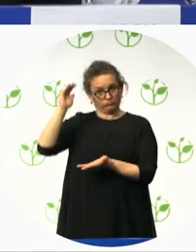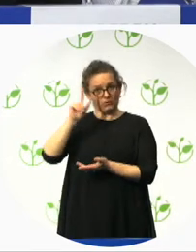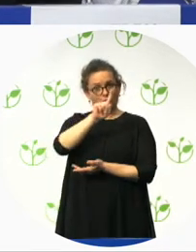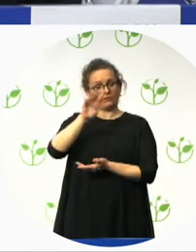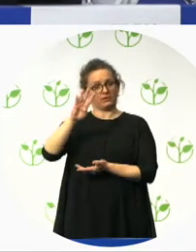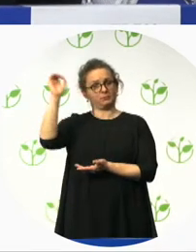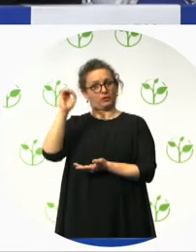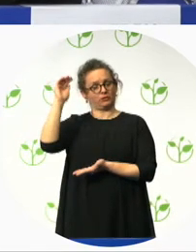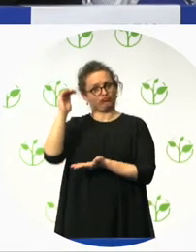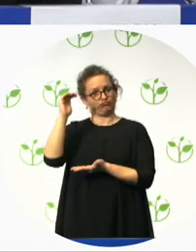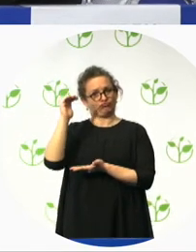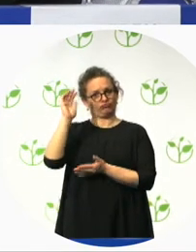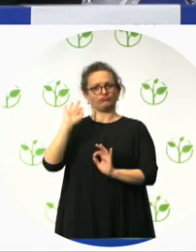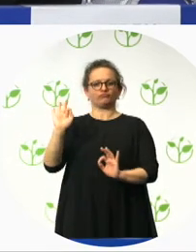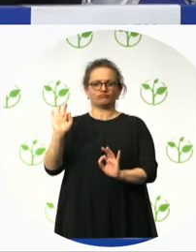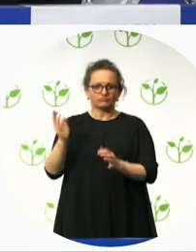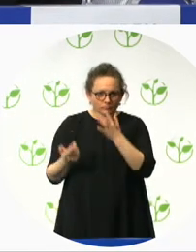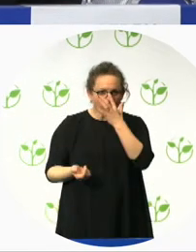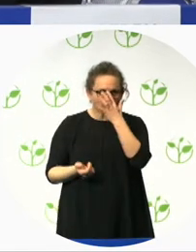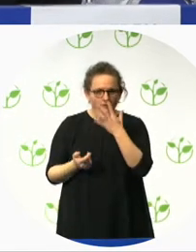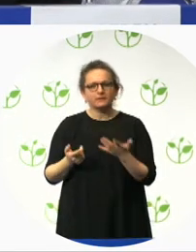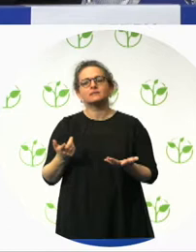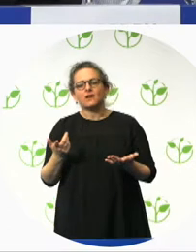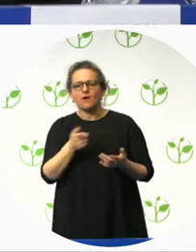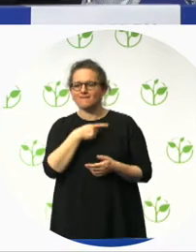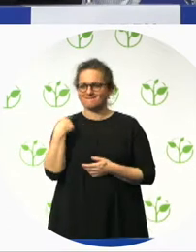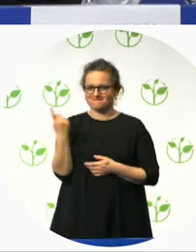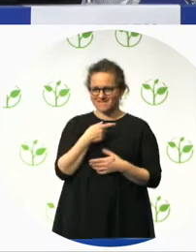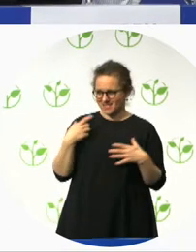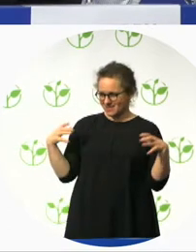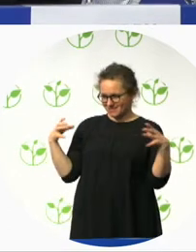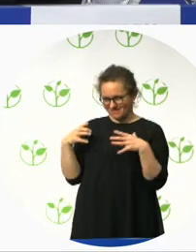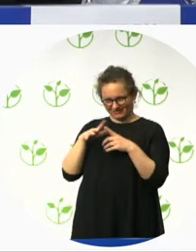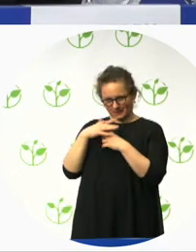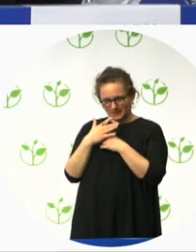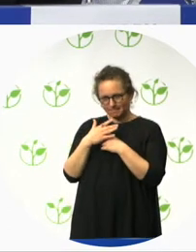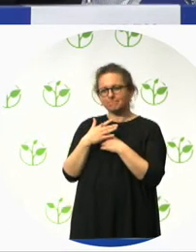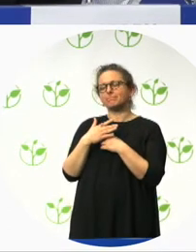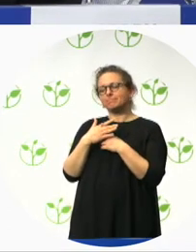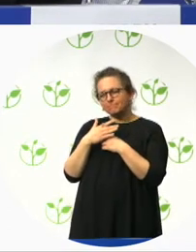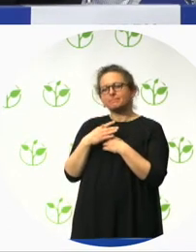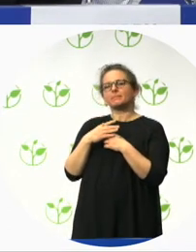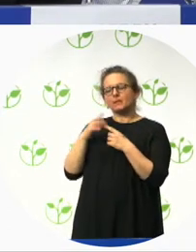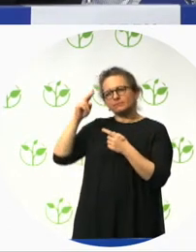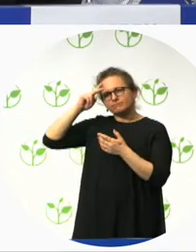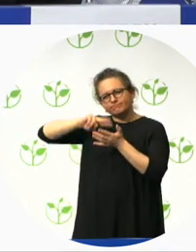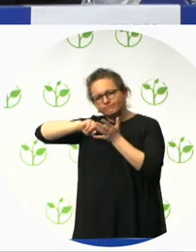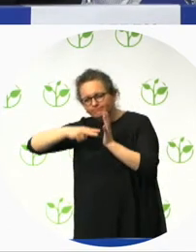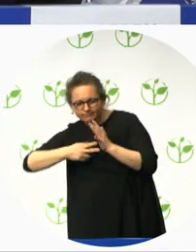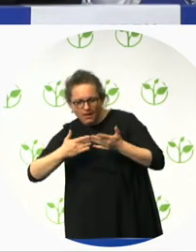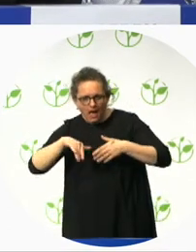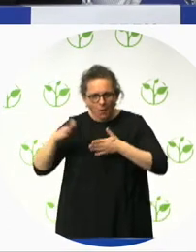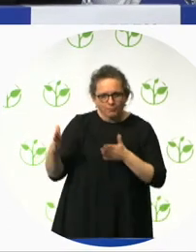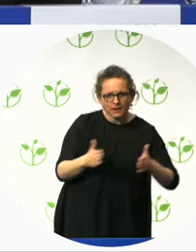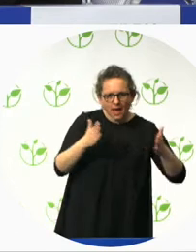kind of creating a vision. And you know, this team really drove innovation. Uh, for removing barriers in the built